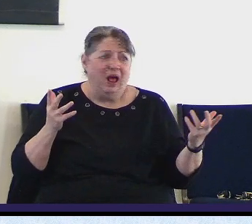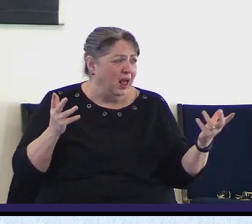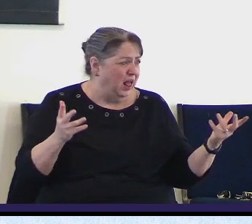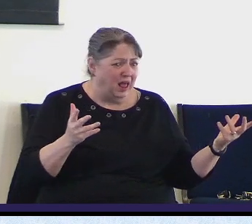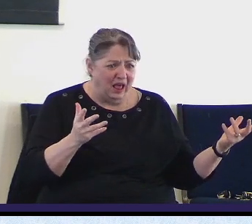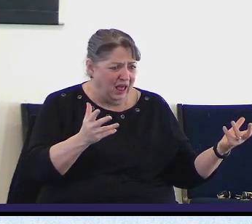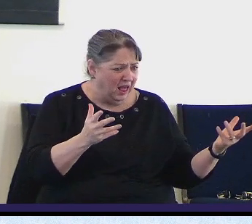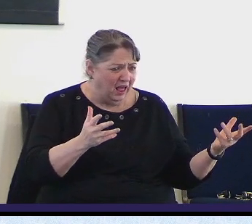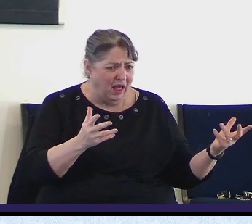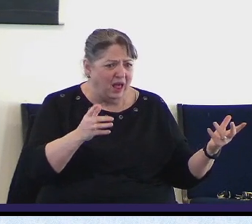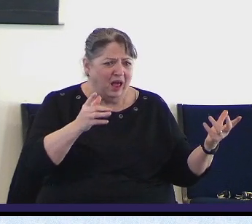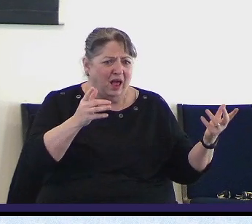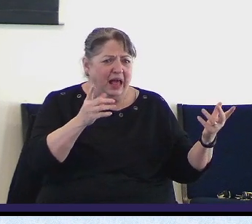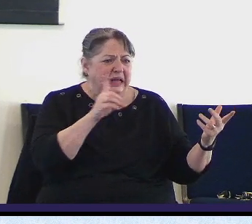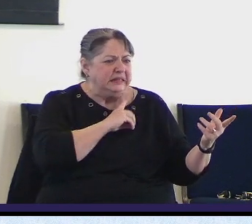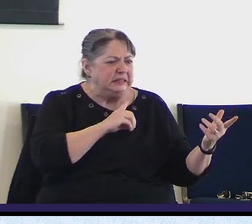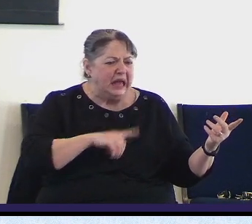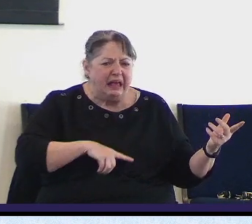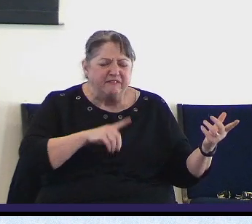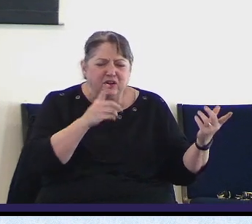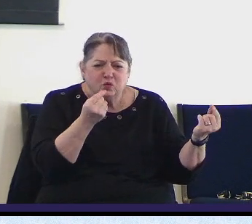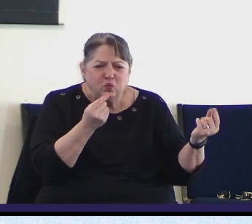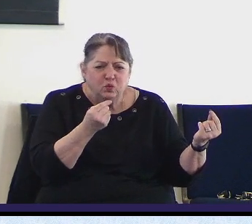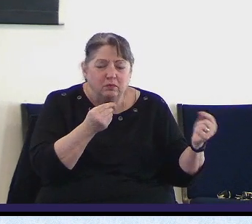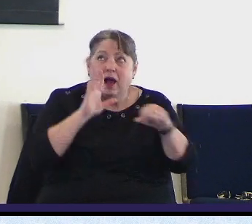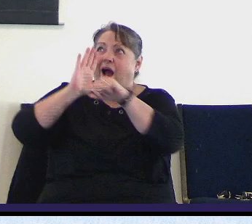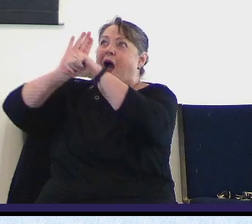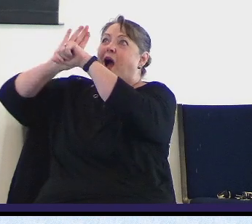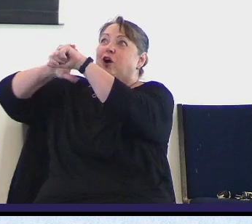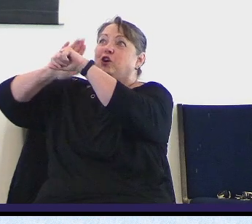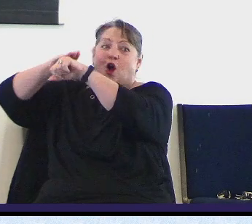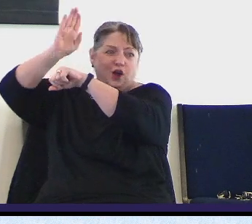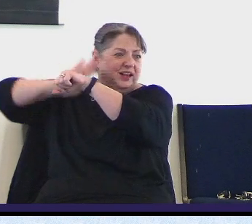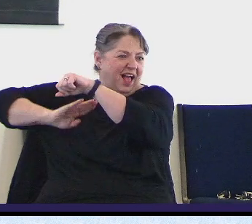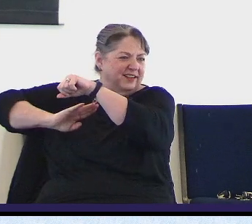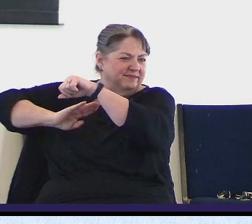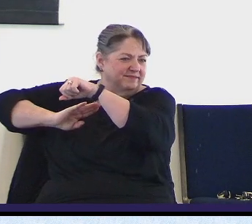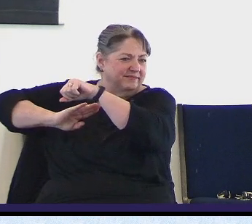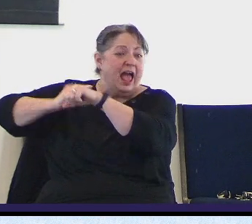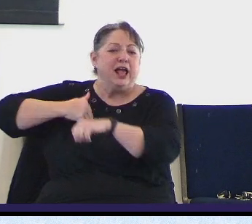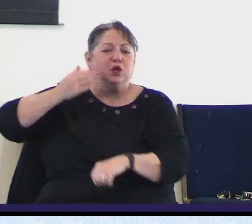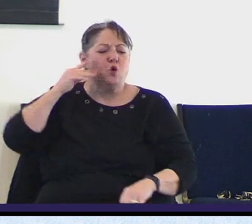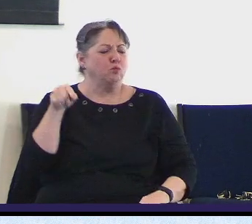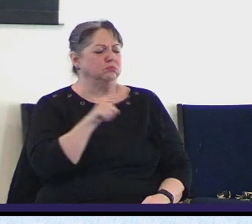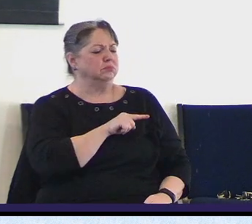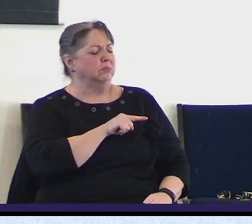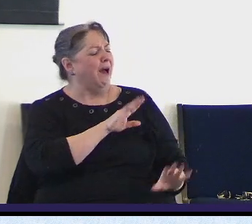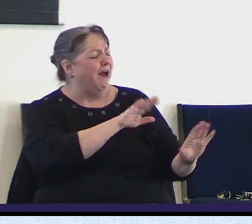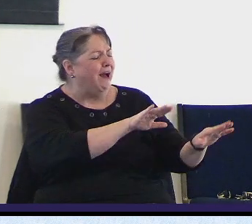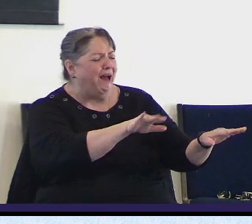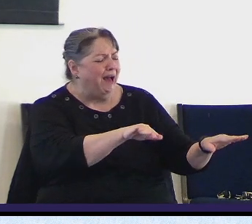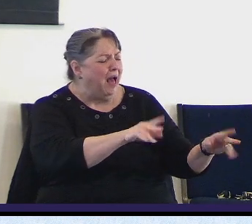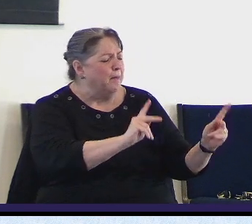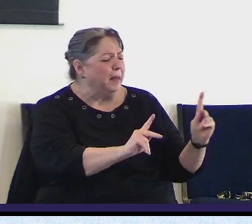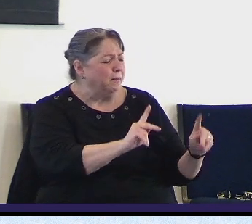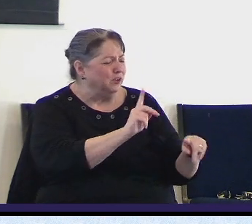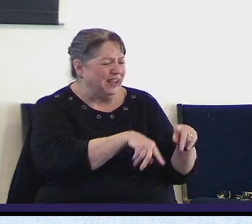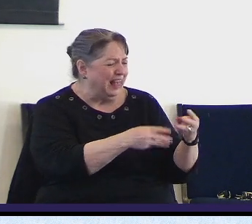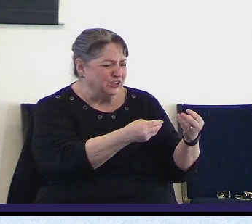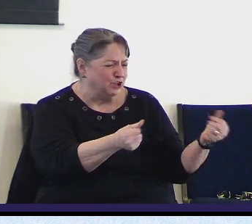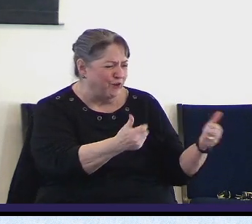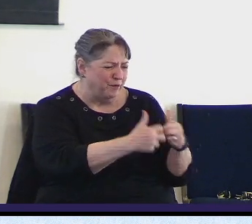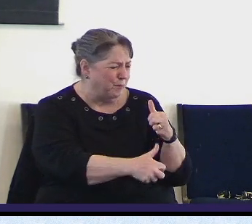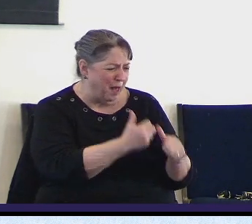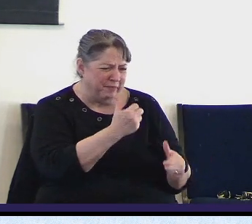He calls upon God because he knew that man cannot solve the problems. Church, the solution of our